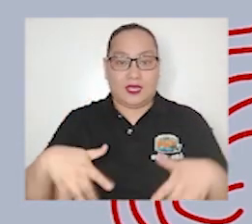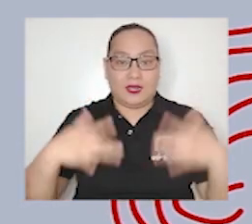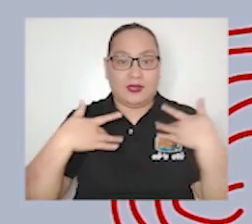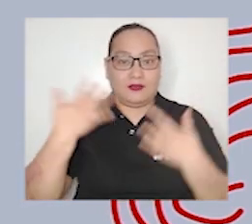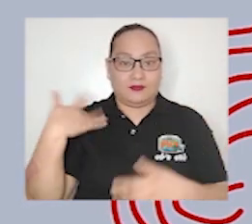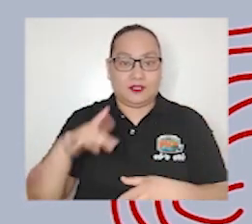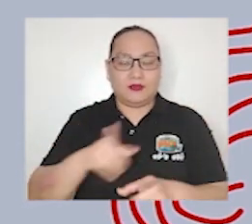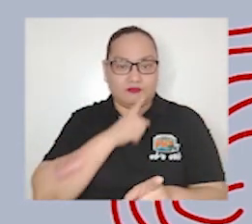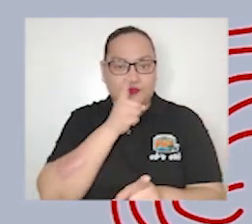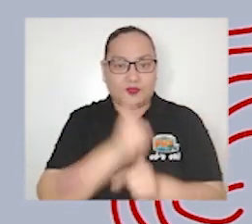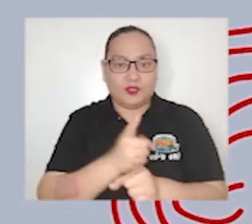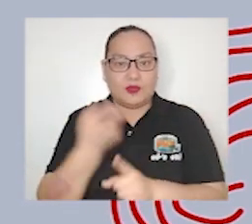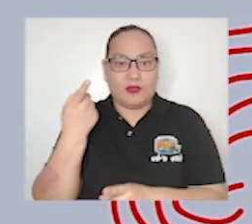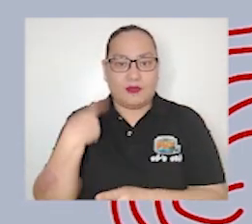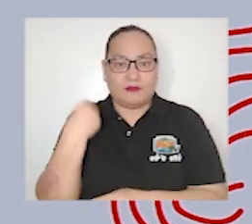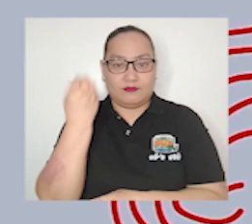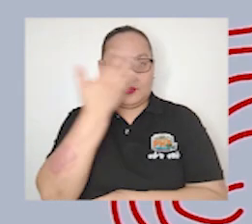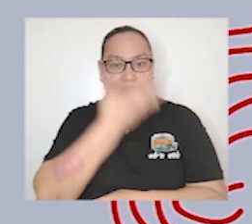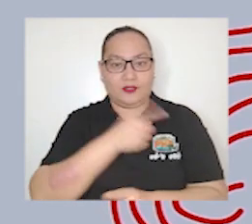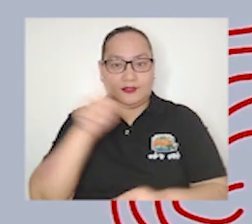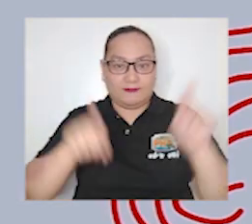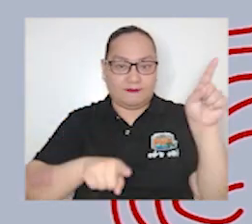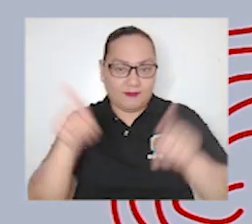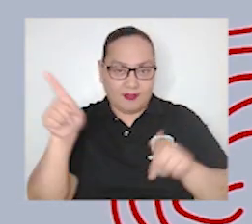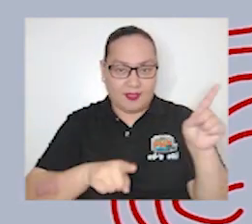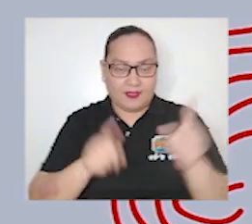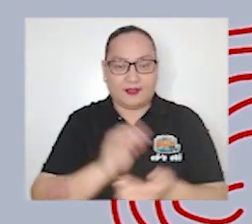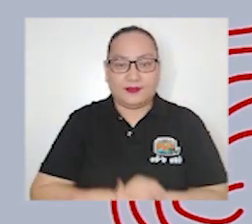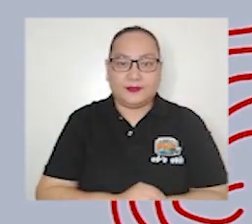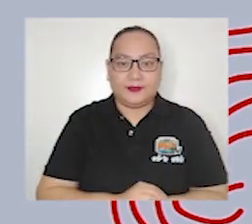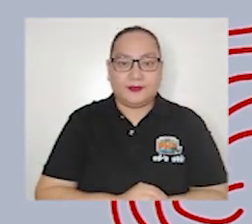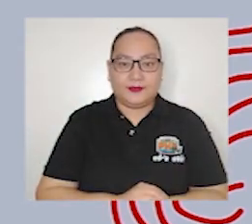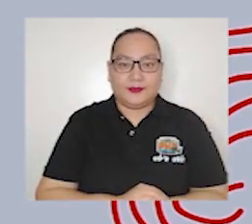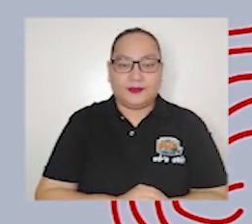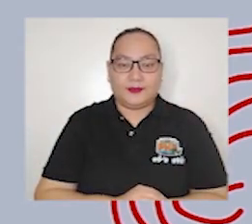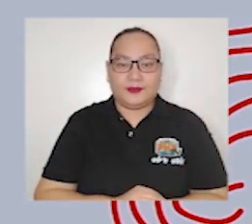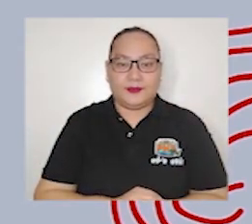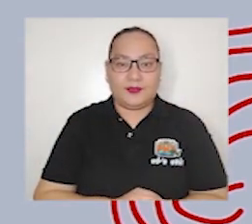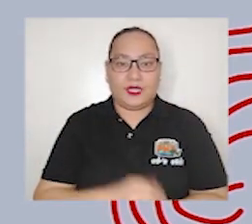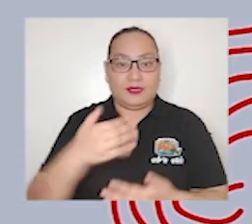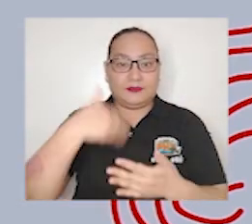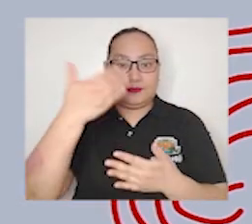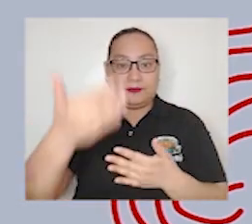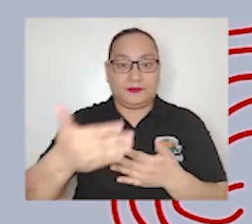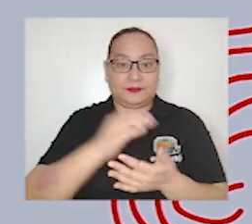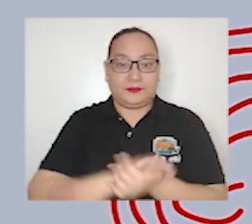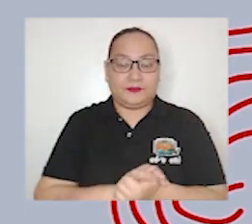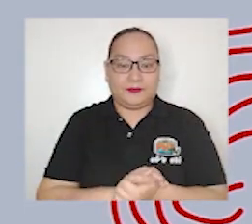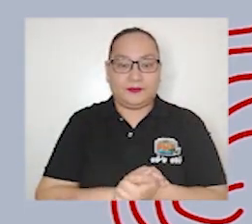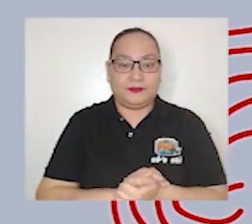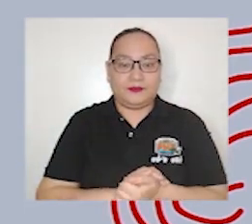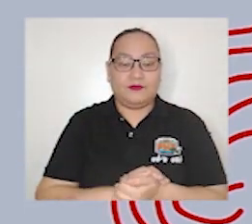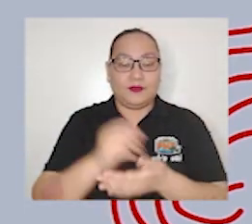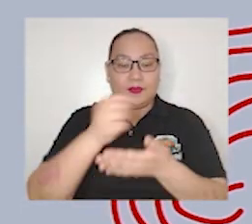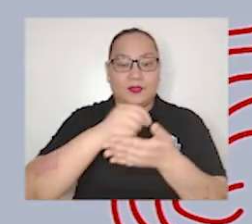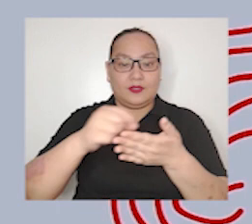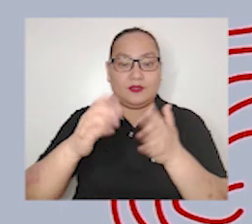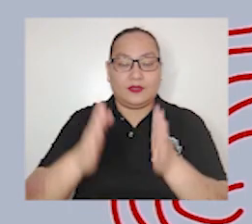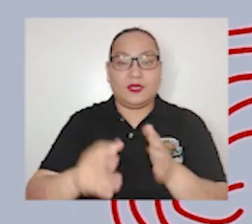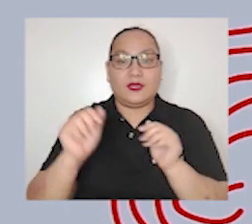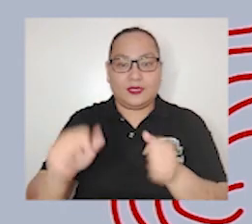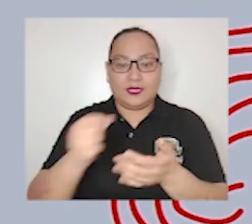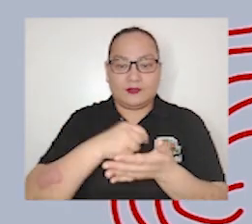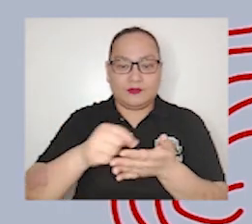there's beauty in variety the next one is journalists can